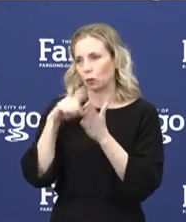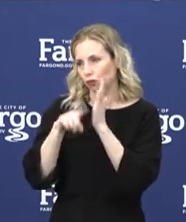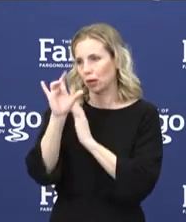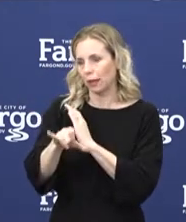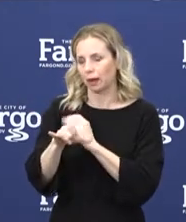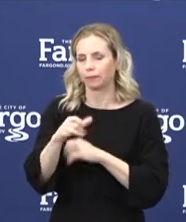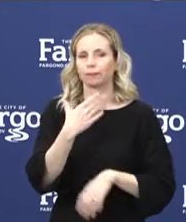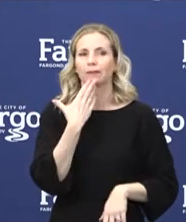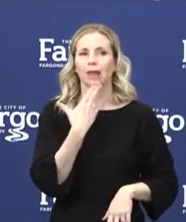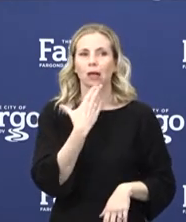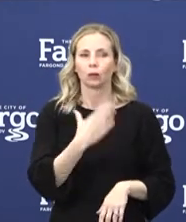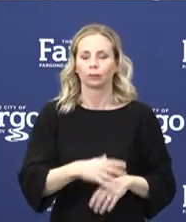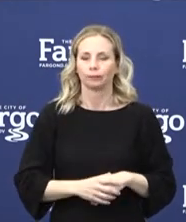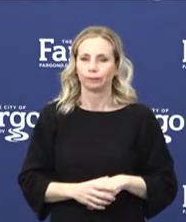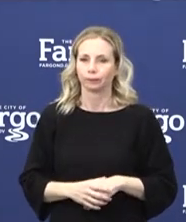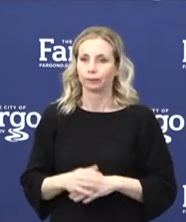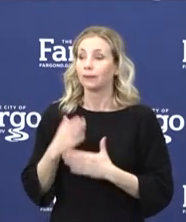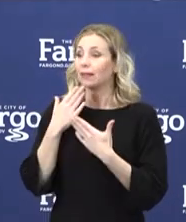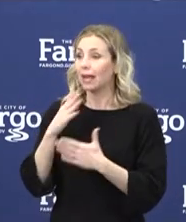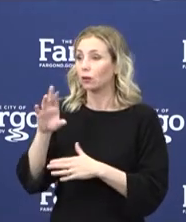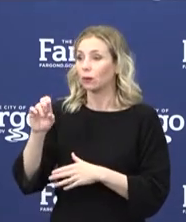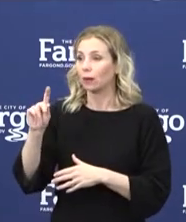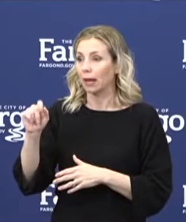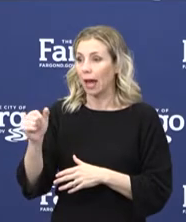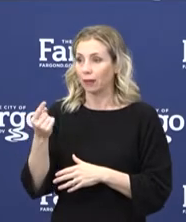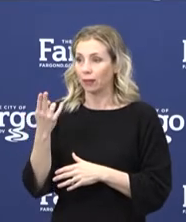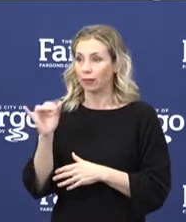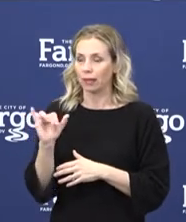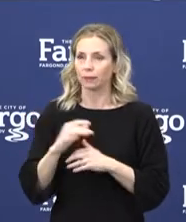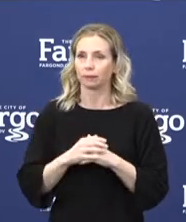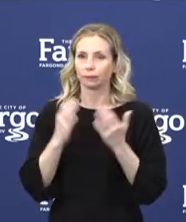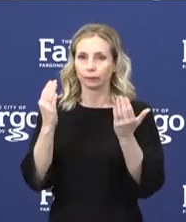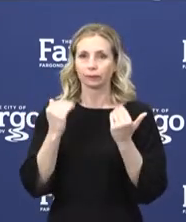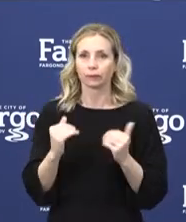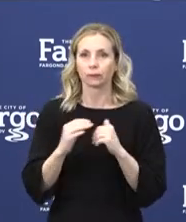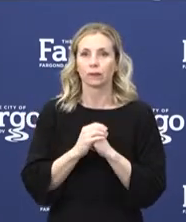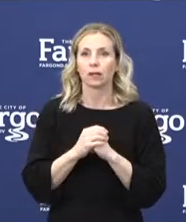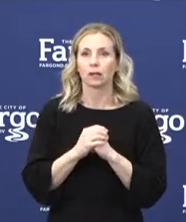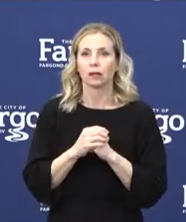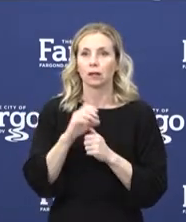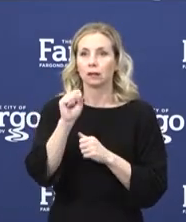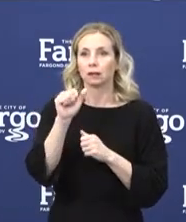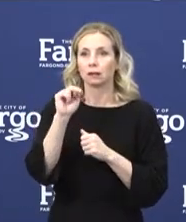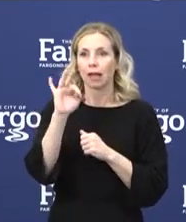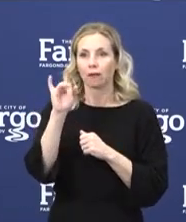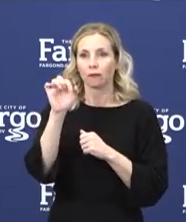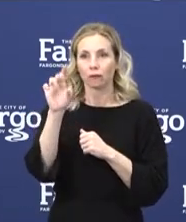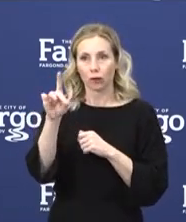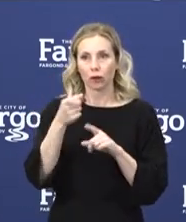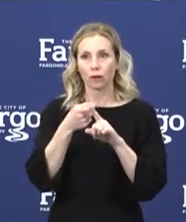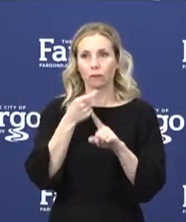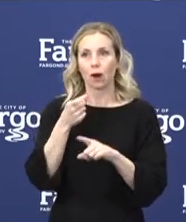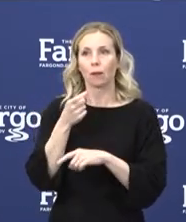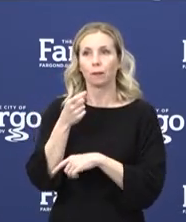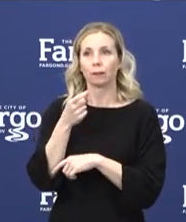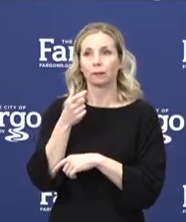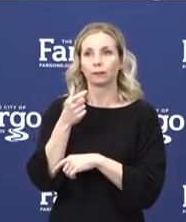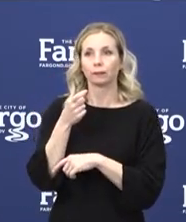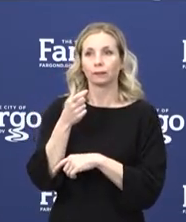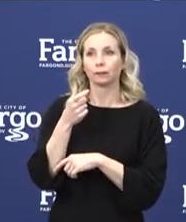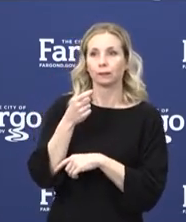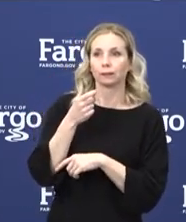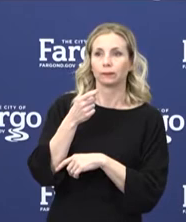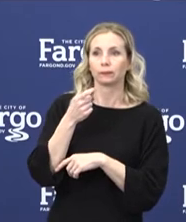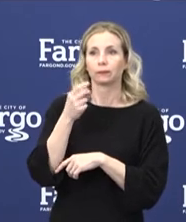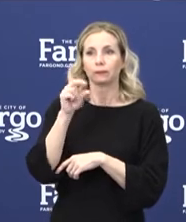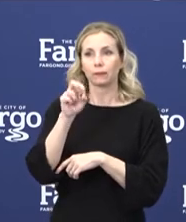Thank you, Kathy. Our next speaker is medical officer from Sanford, Dr. Doug Griffin. He has some data